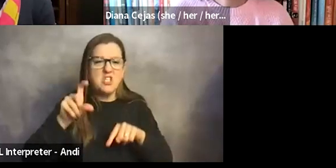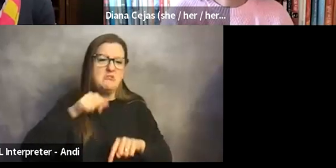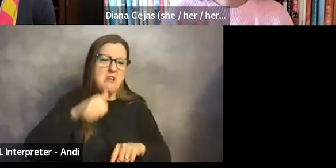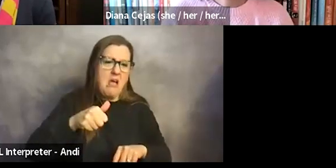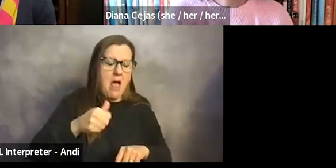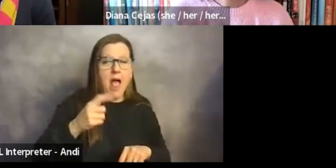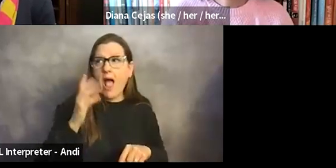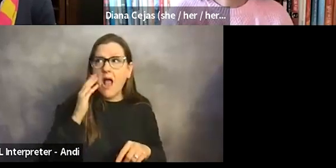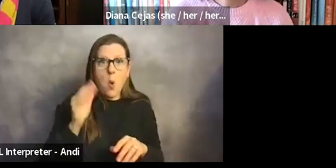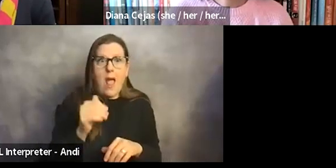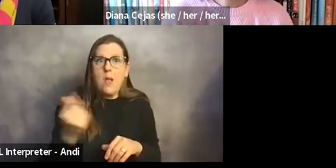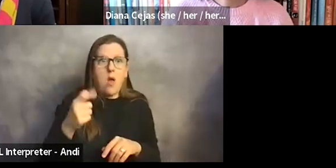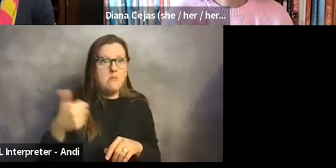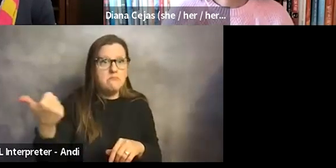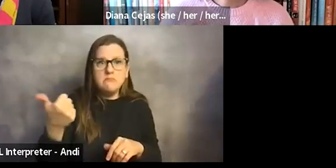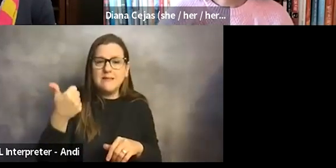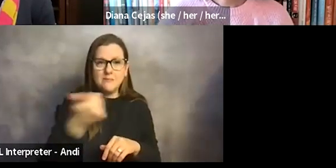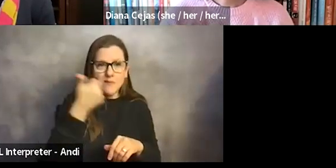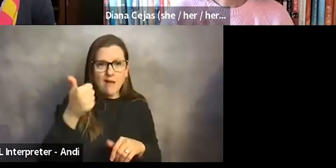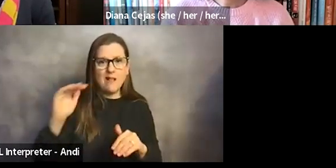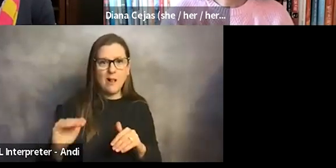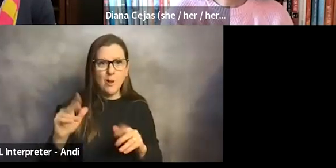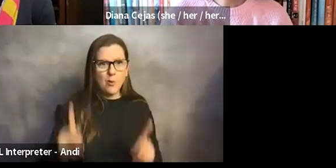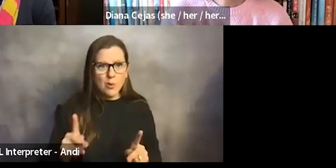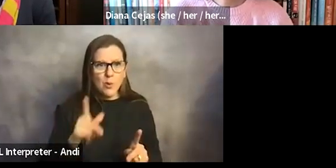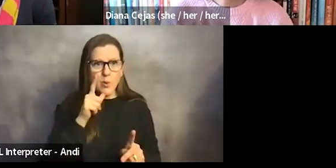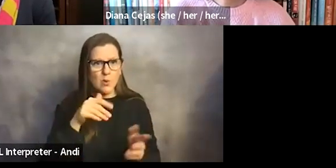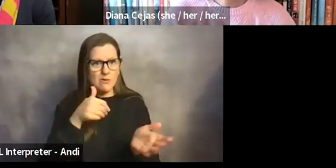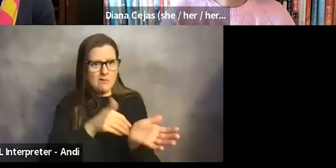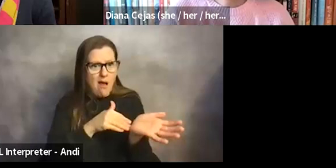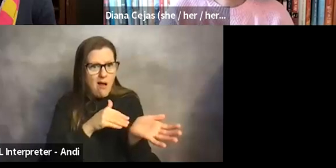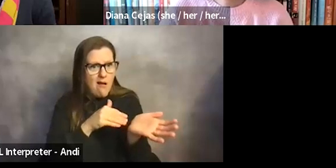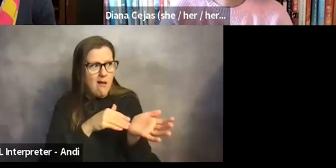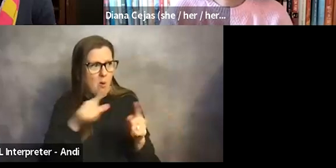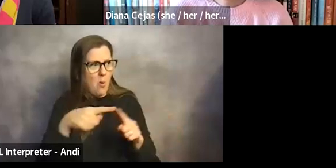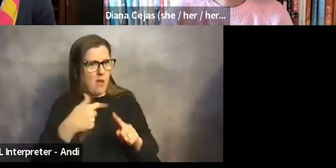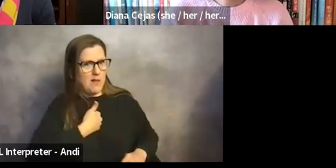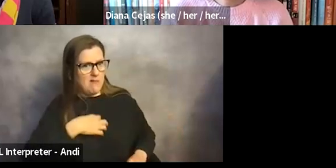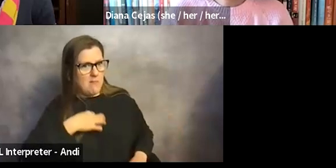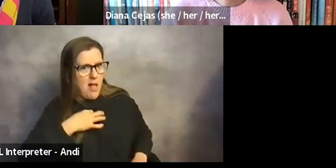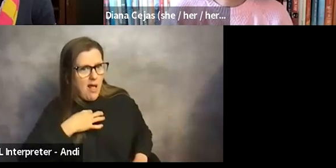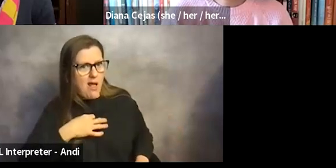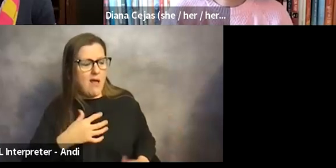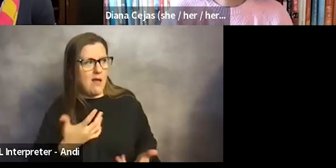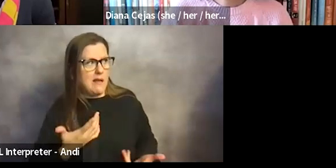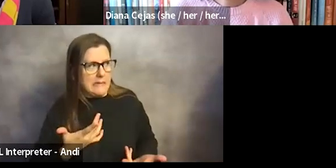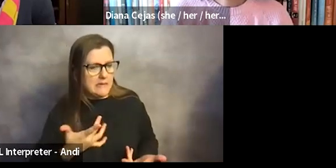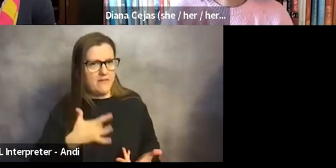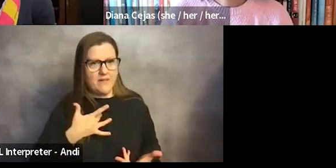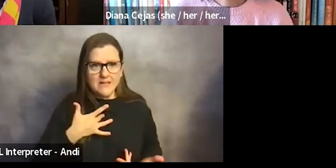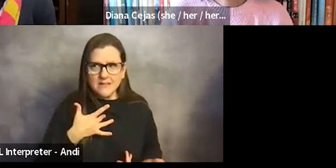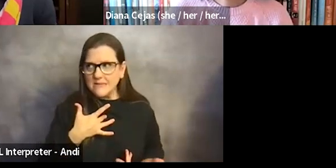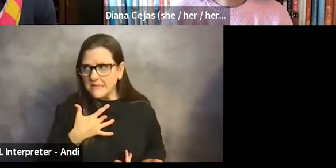little person who was a physician when I was applying. And I really feared that maybe